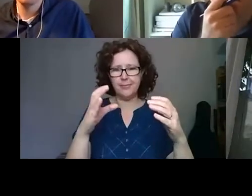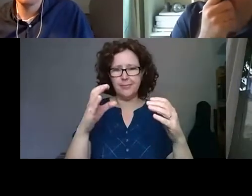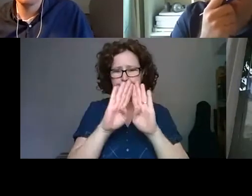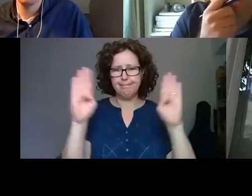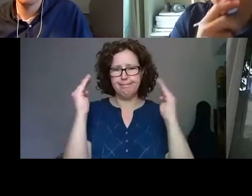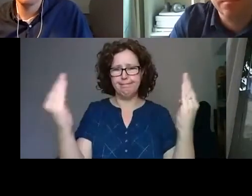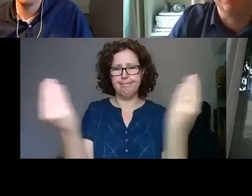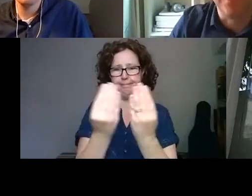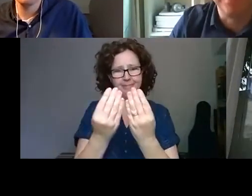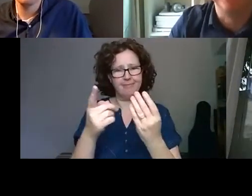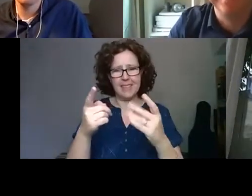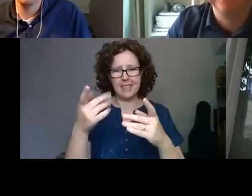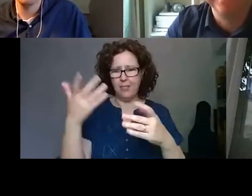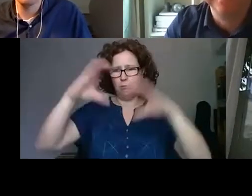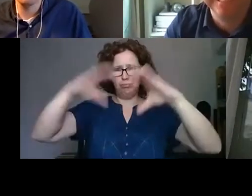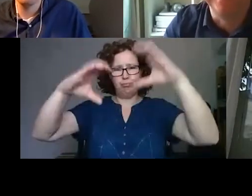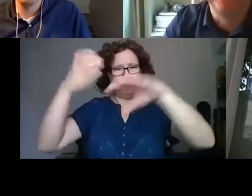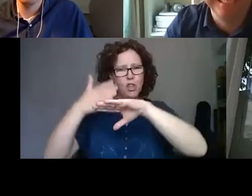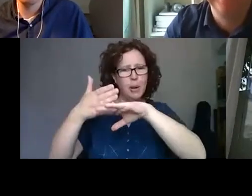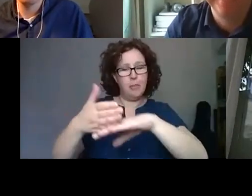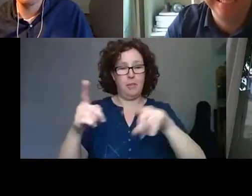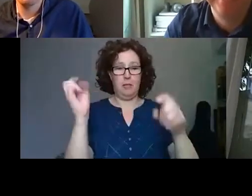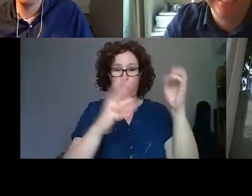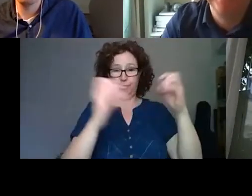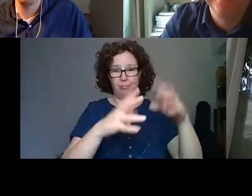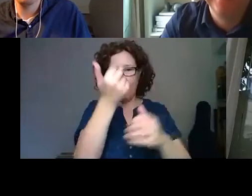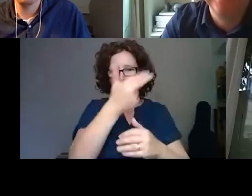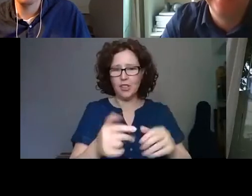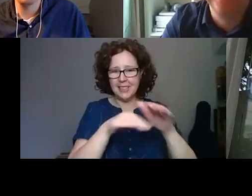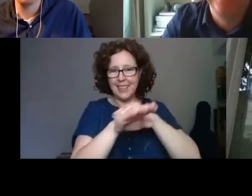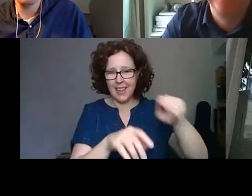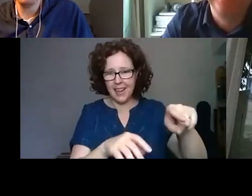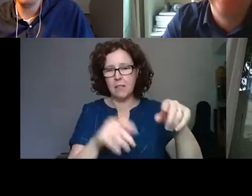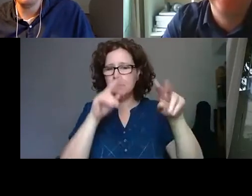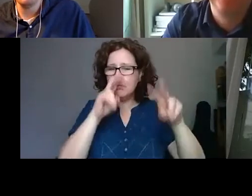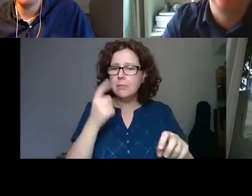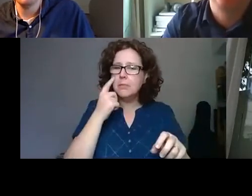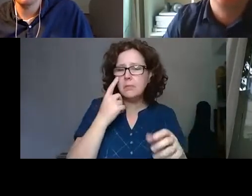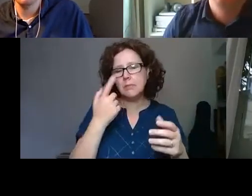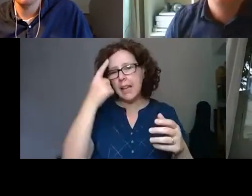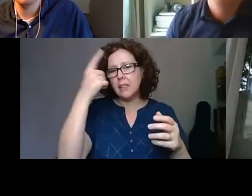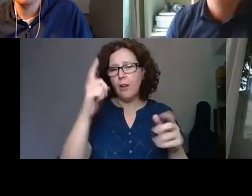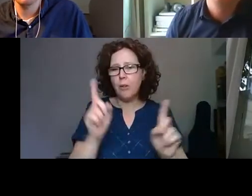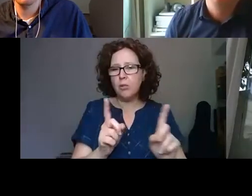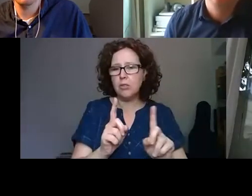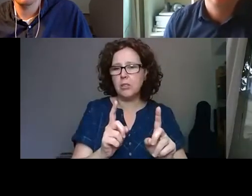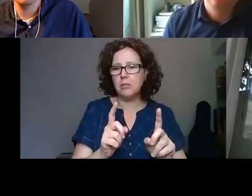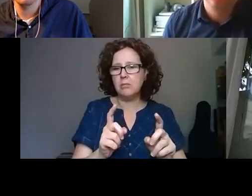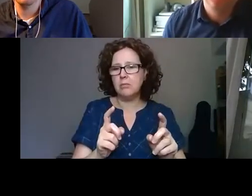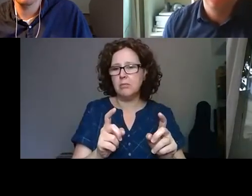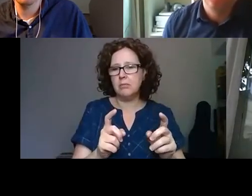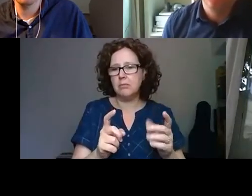Manchester last year. And it's a touring project. And these was exploring the idea of air, like